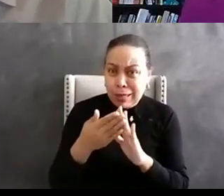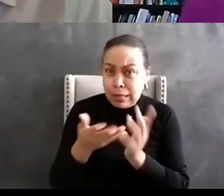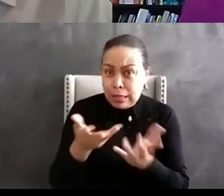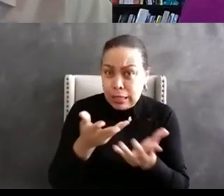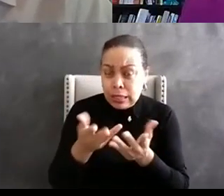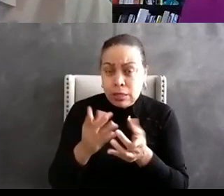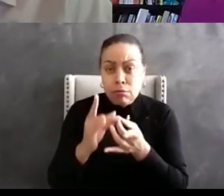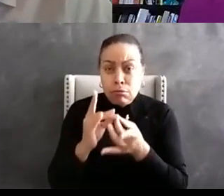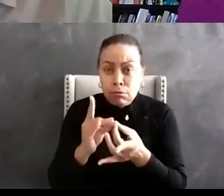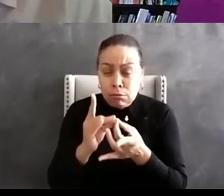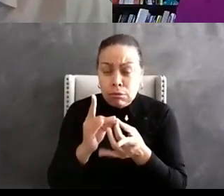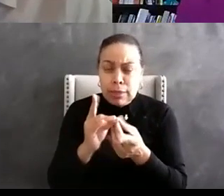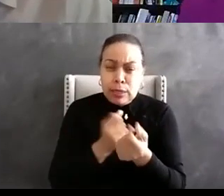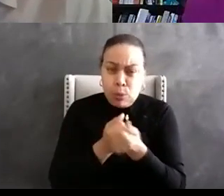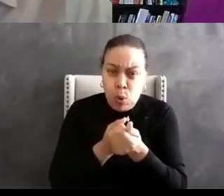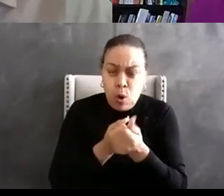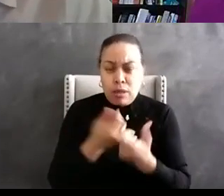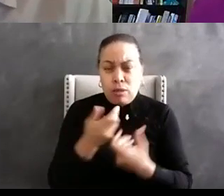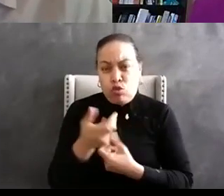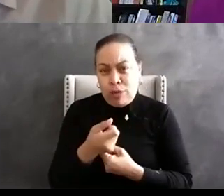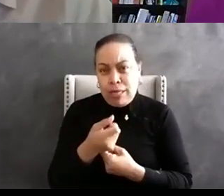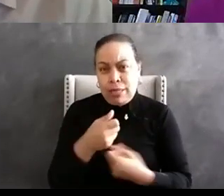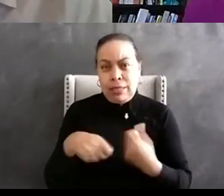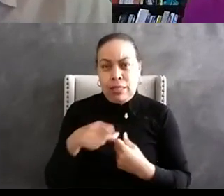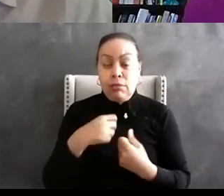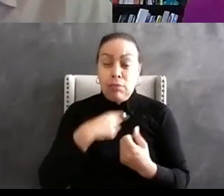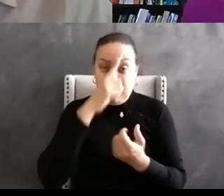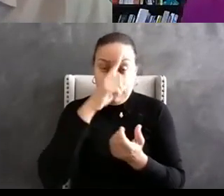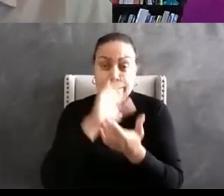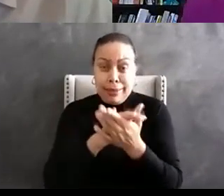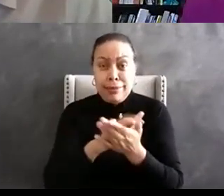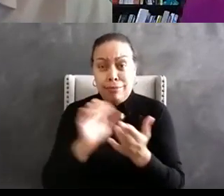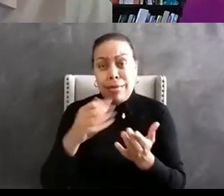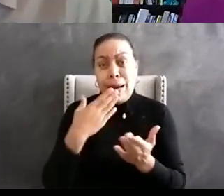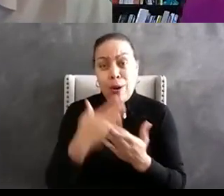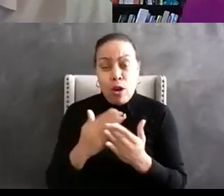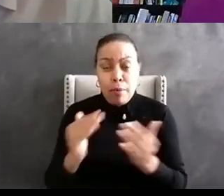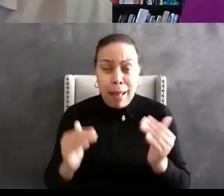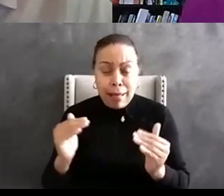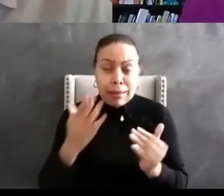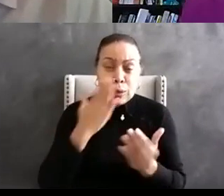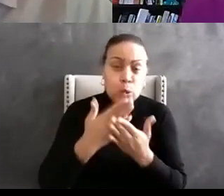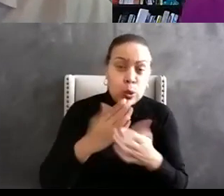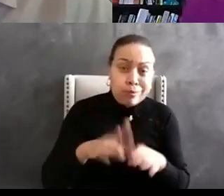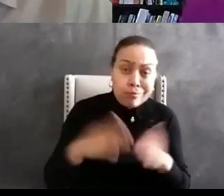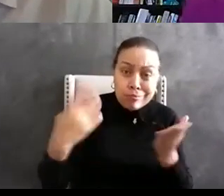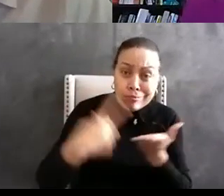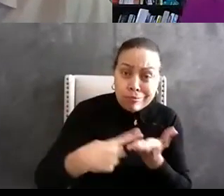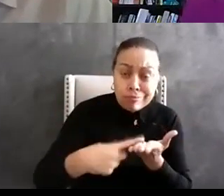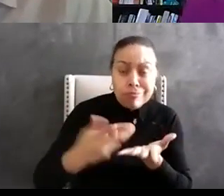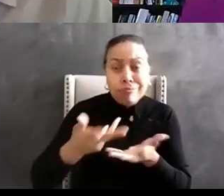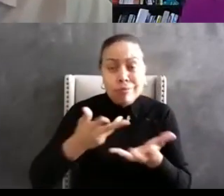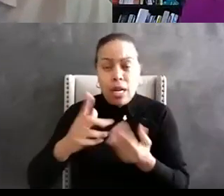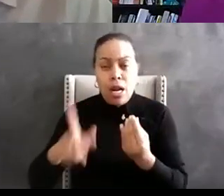so so I I agree that uh that a good balanced uh dialogue and discussion on the